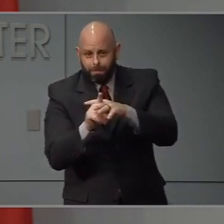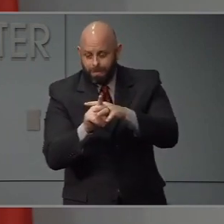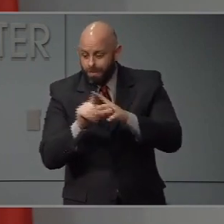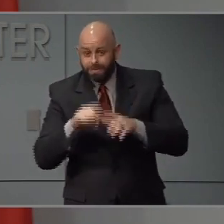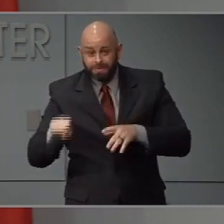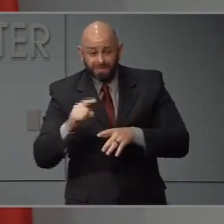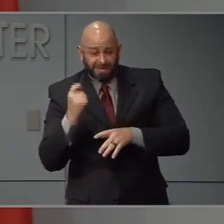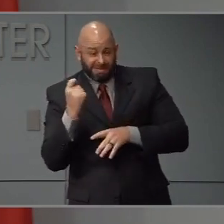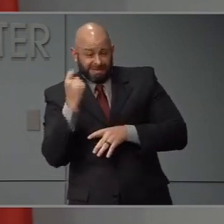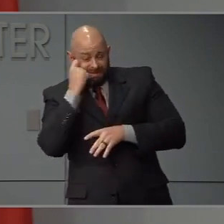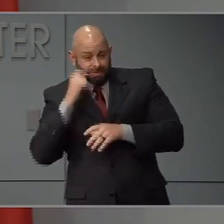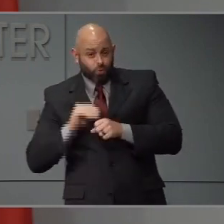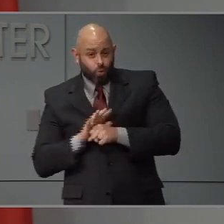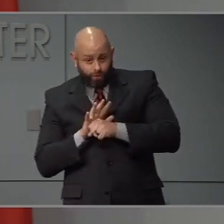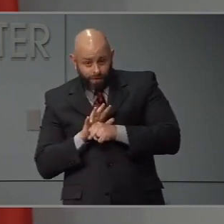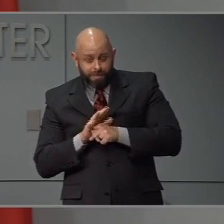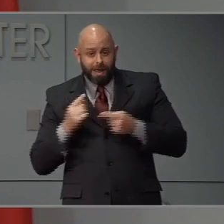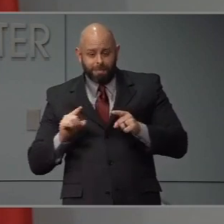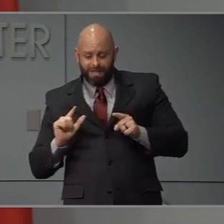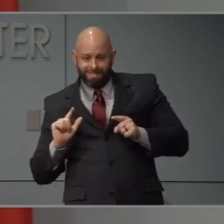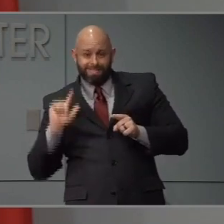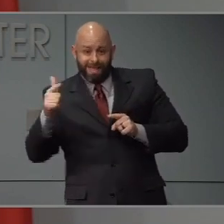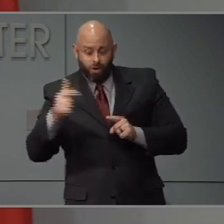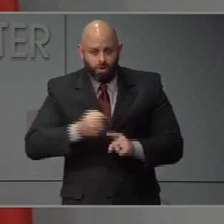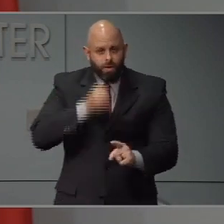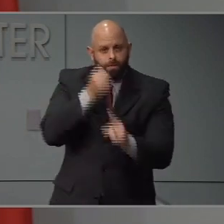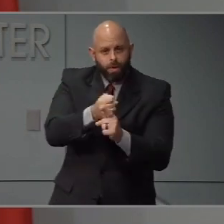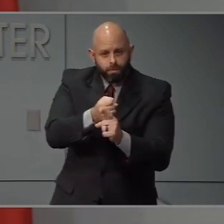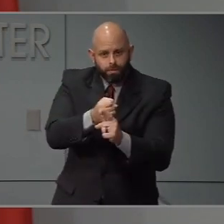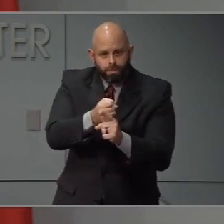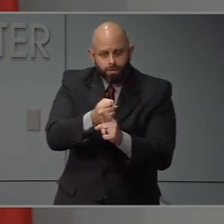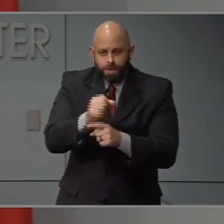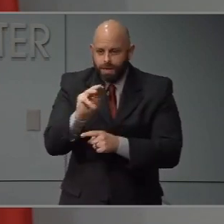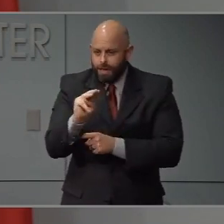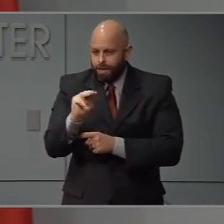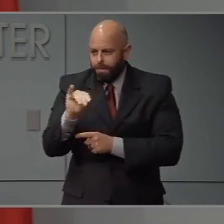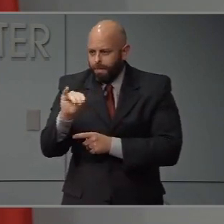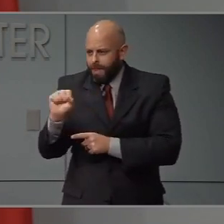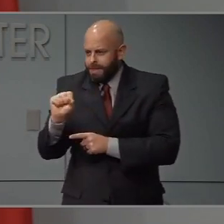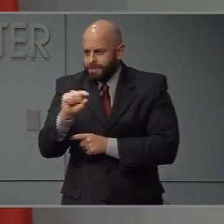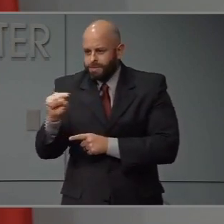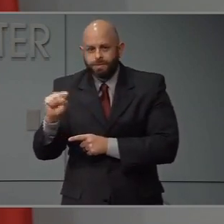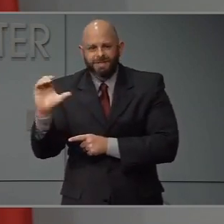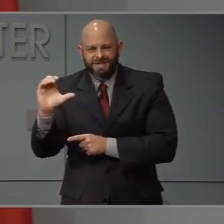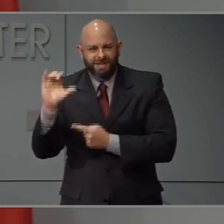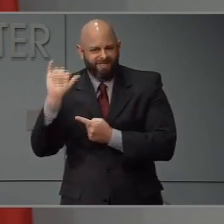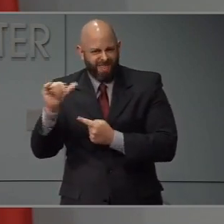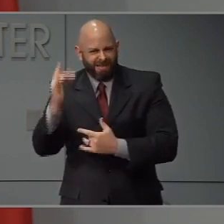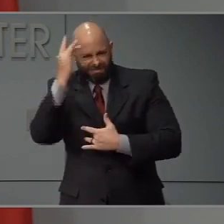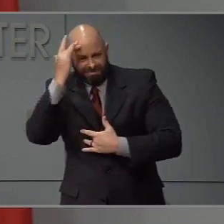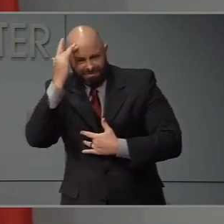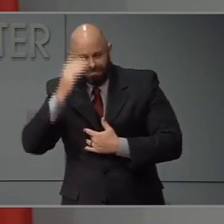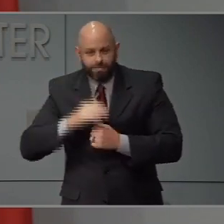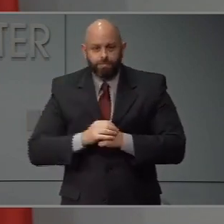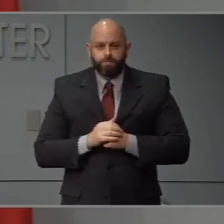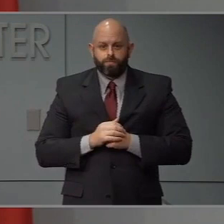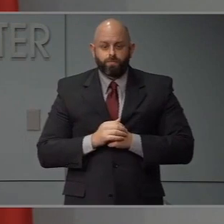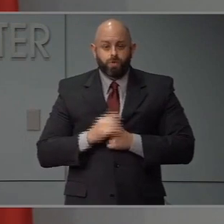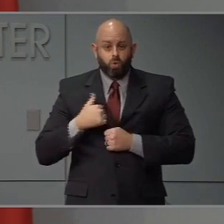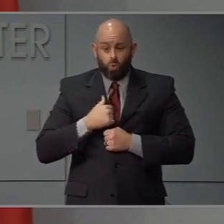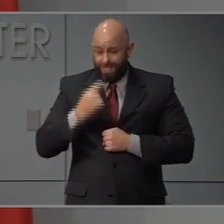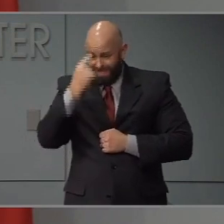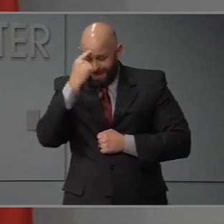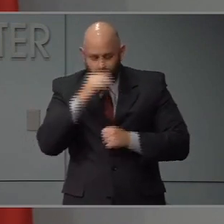While children generally experience mild symptoms from COVID-19, recently a possible link has been found between